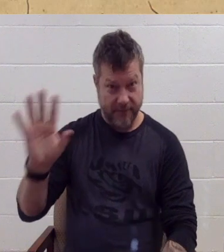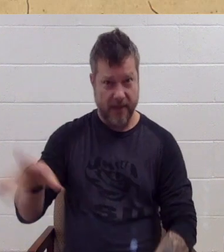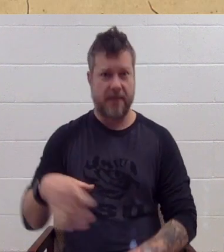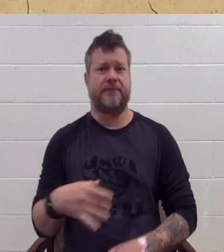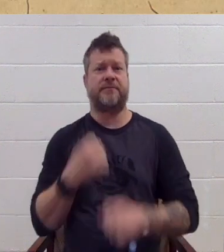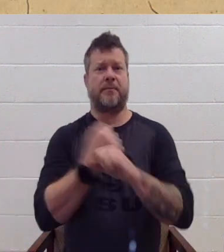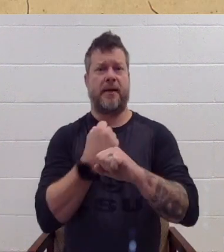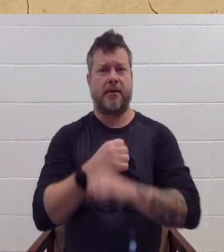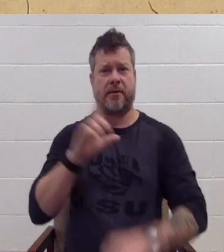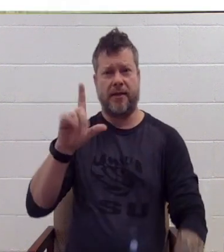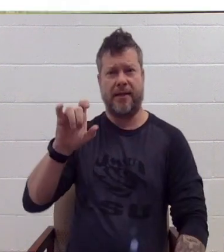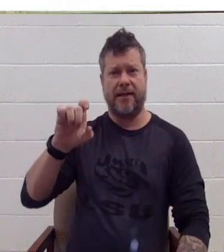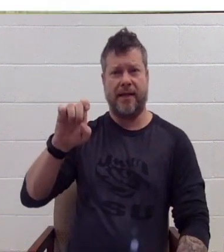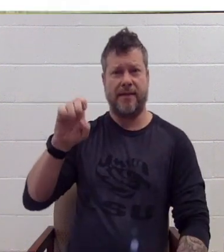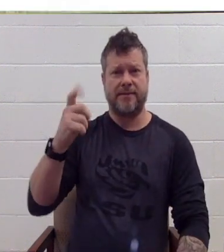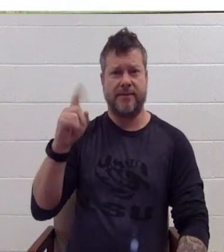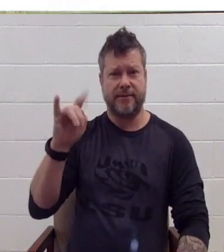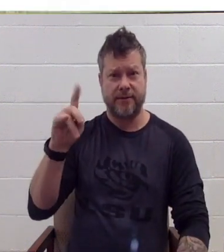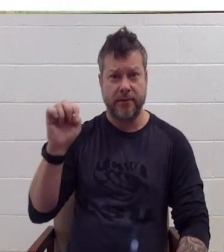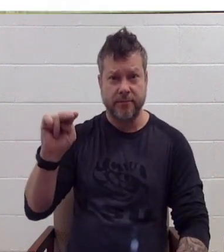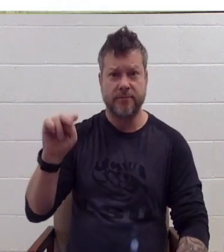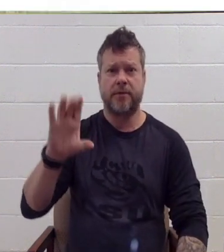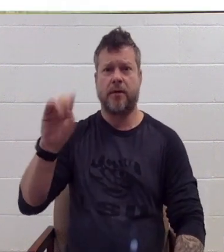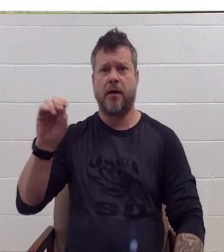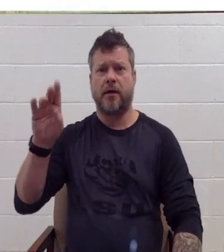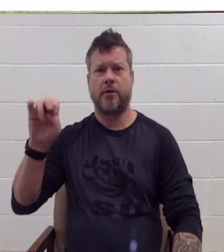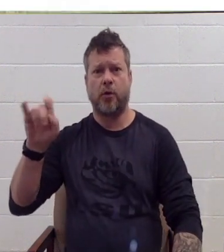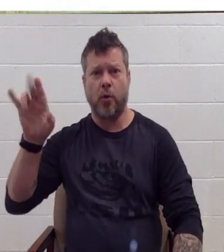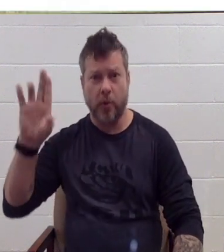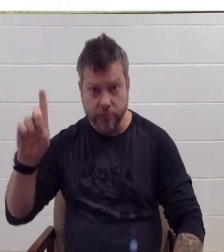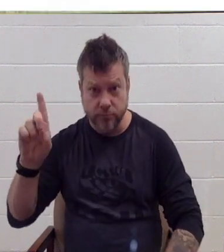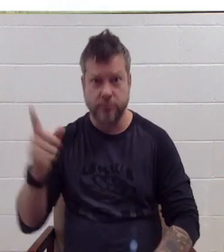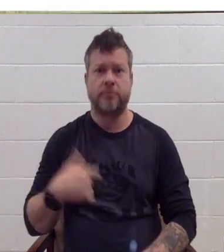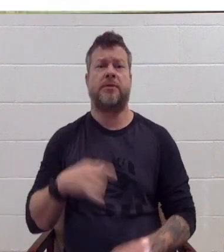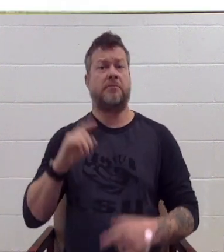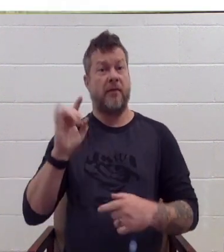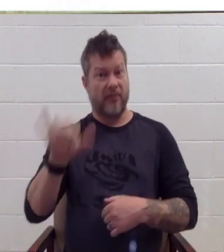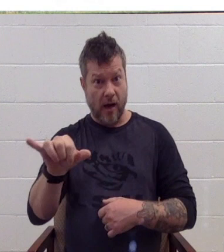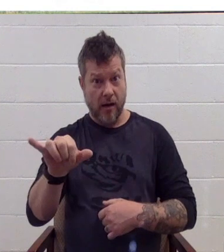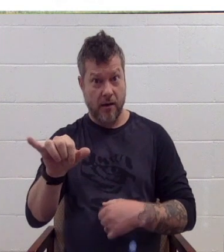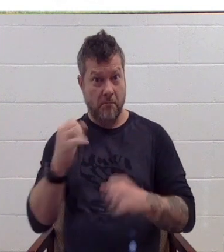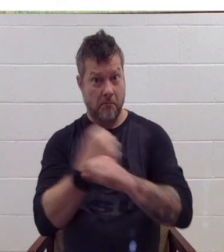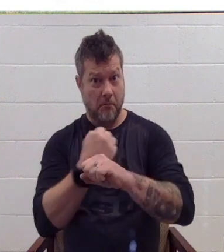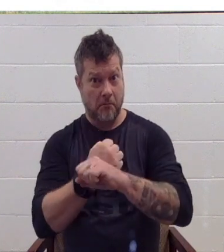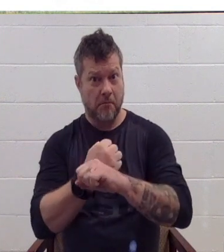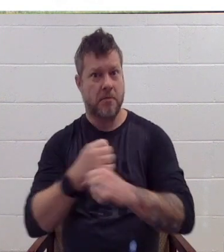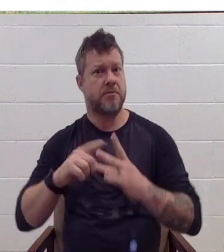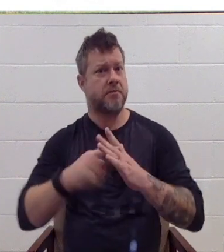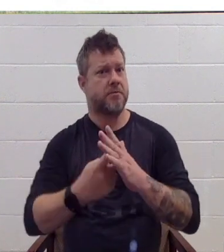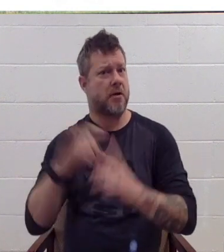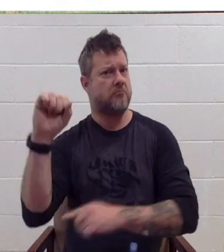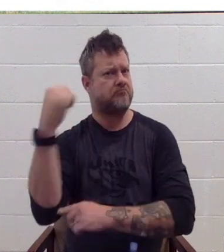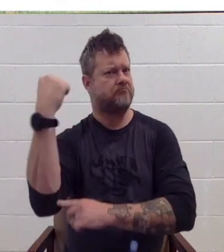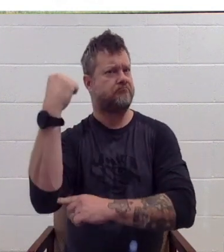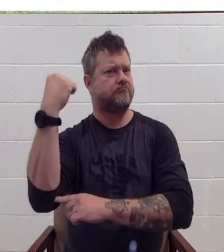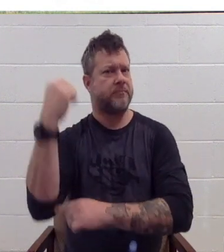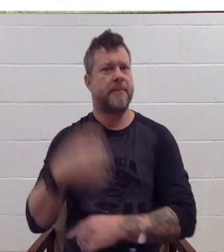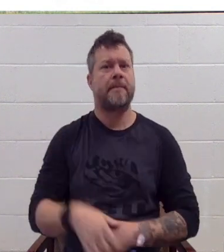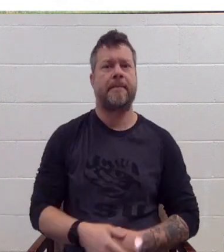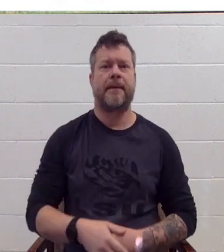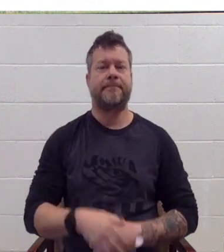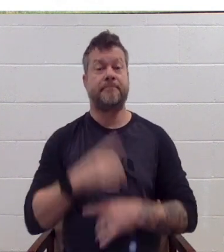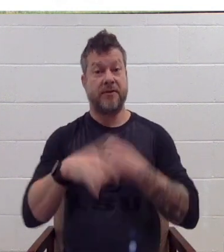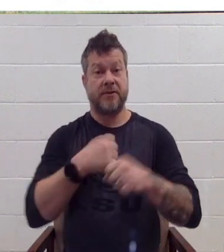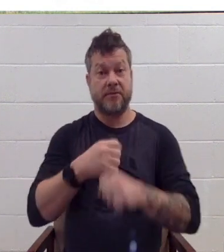Revolution. Next, in 1901, New York State became the first state to require